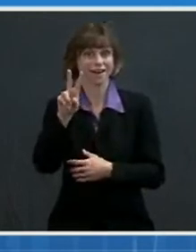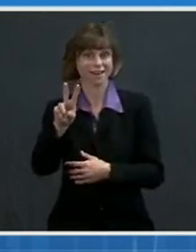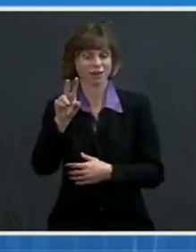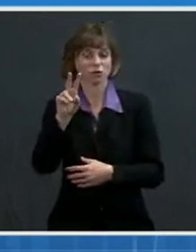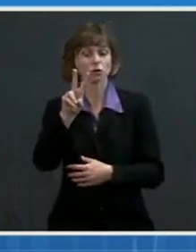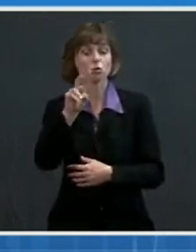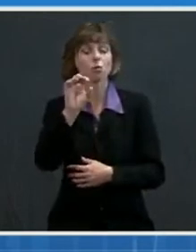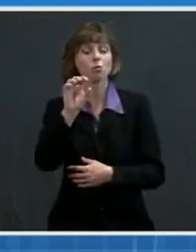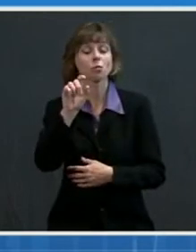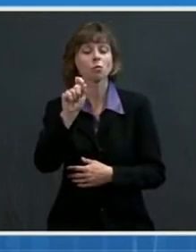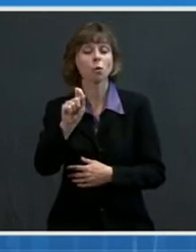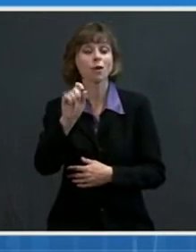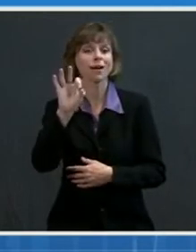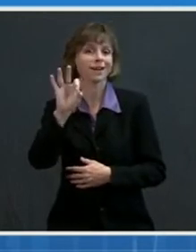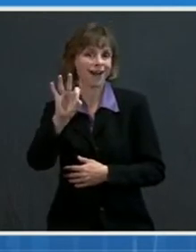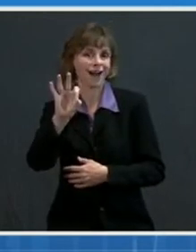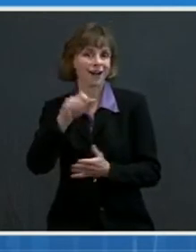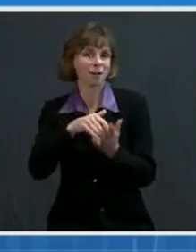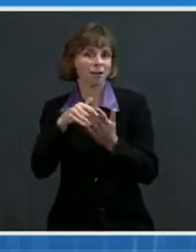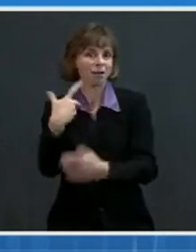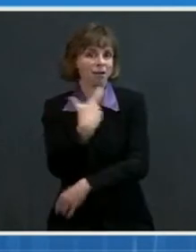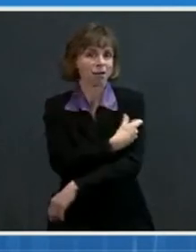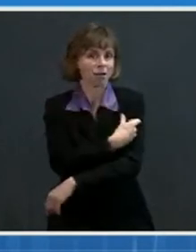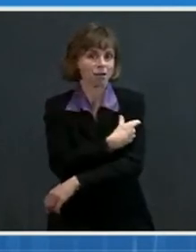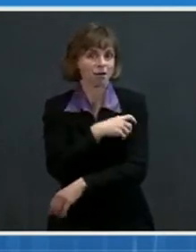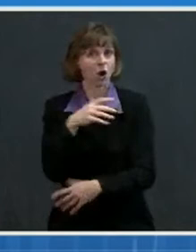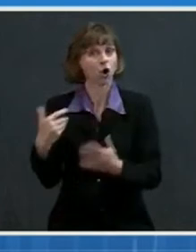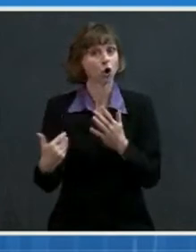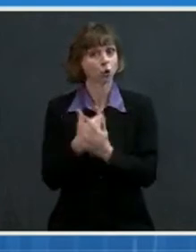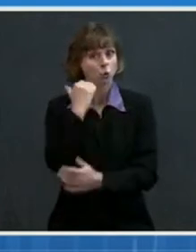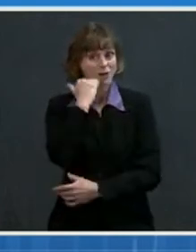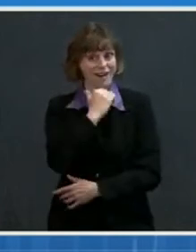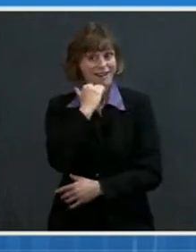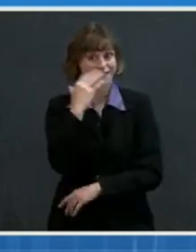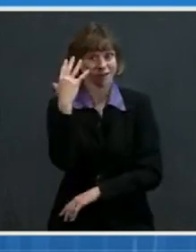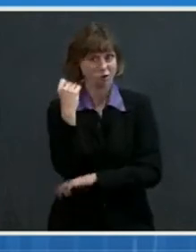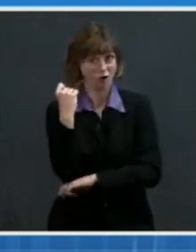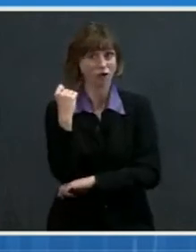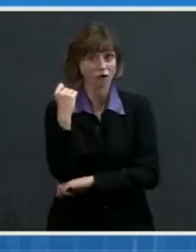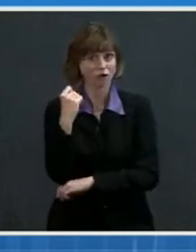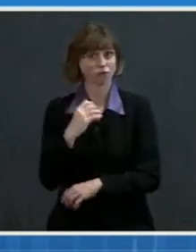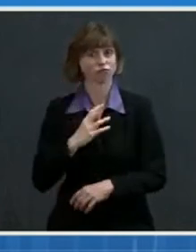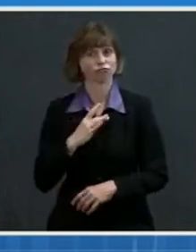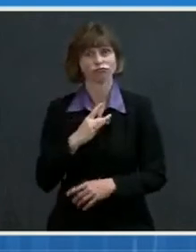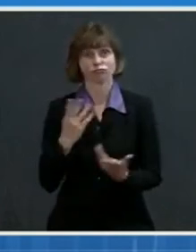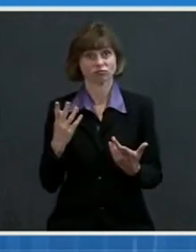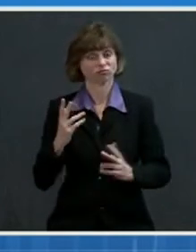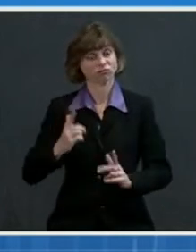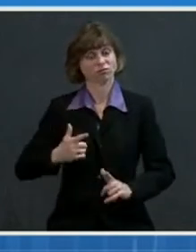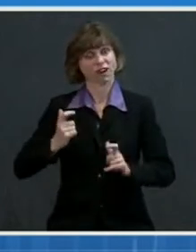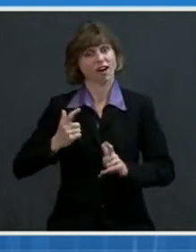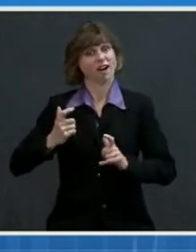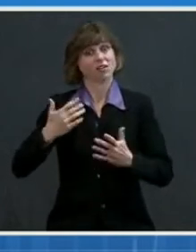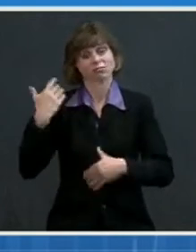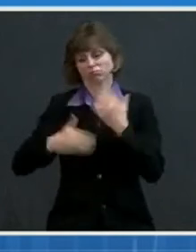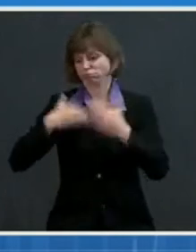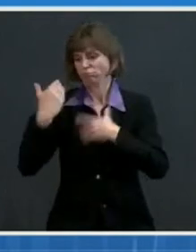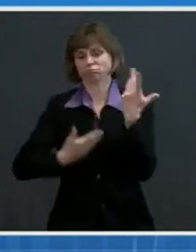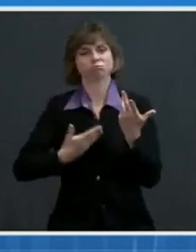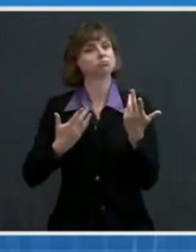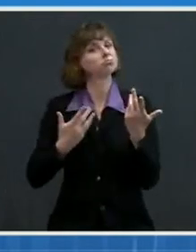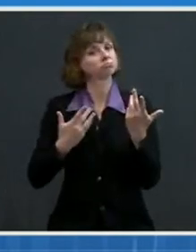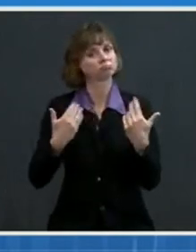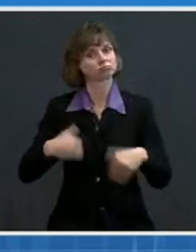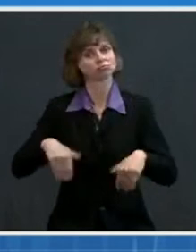a new daily record, and we're at a pace seen nowhere else around the world. This is a